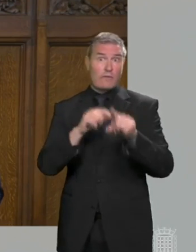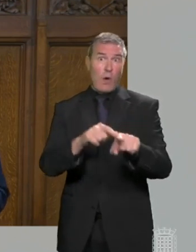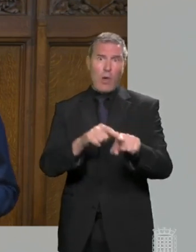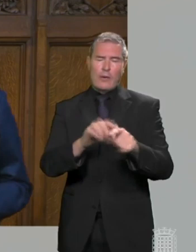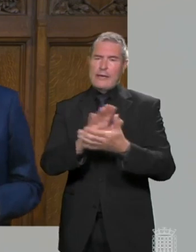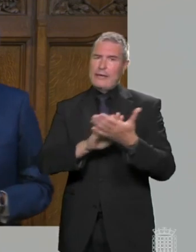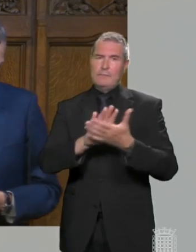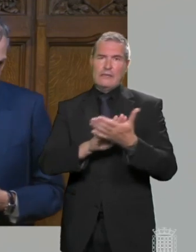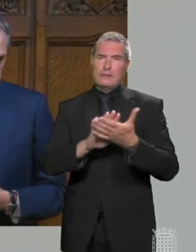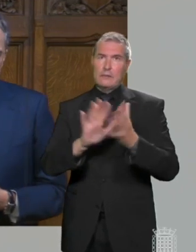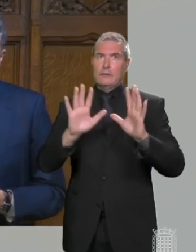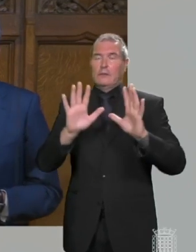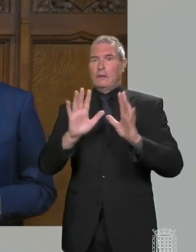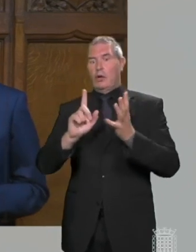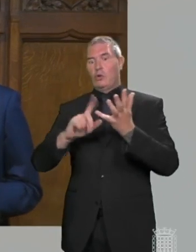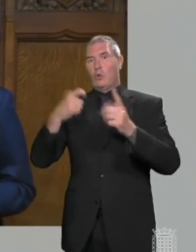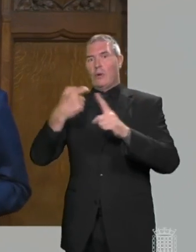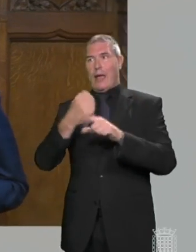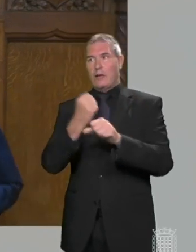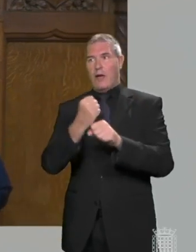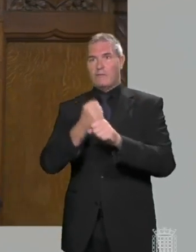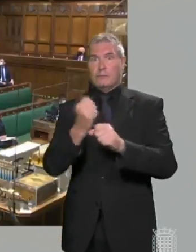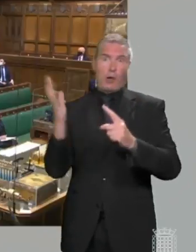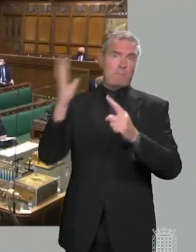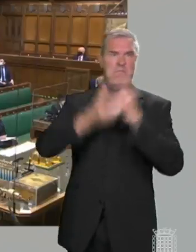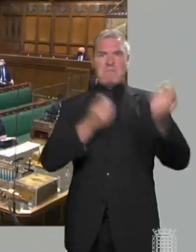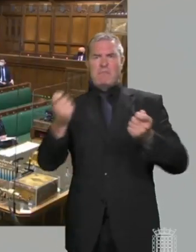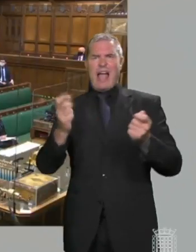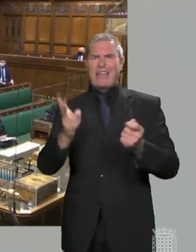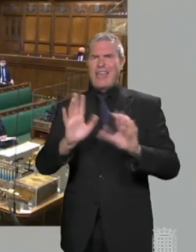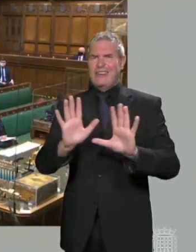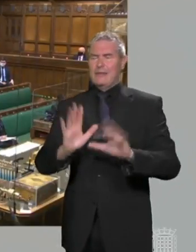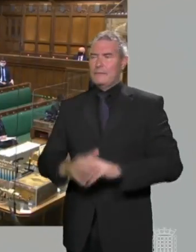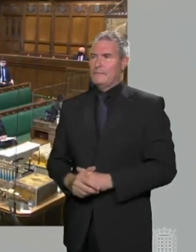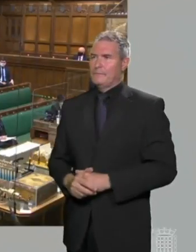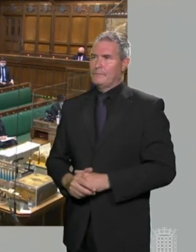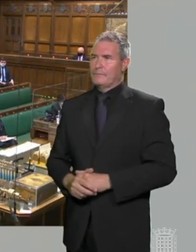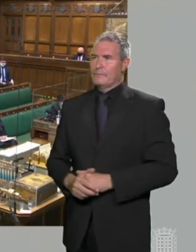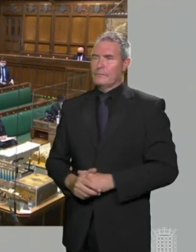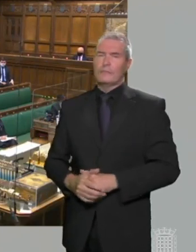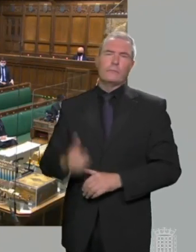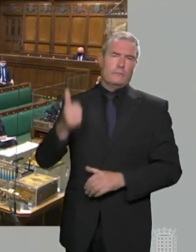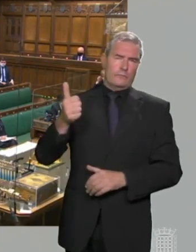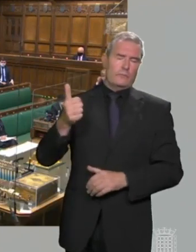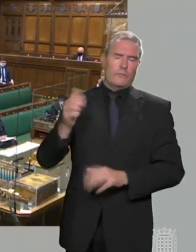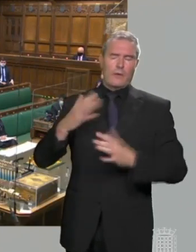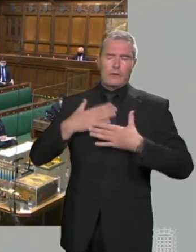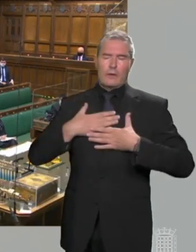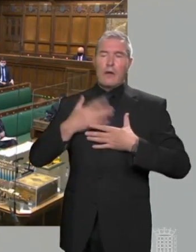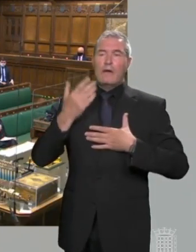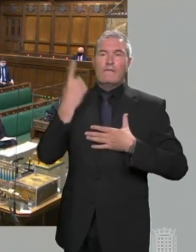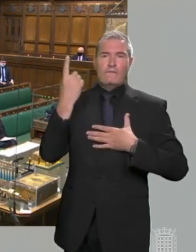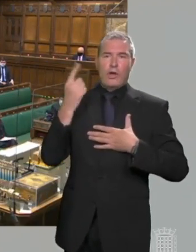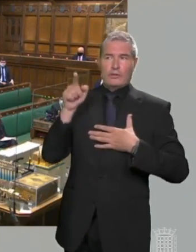like this concept, that the UK Government does act as a backstop? Yes. Prime Minister. Mr Speaker, it gives me great pleasure to thank